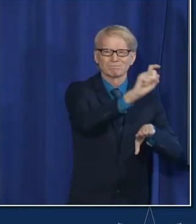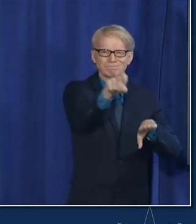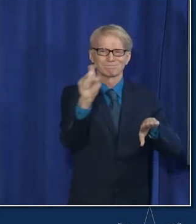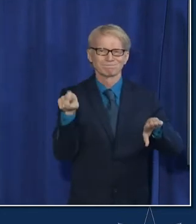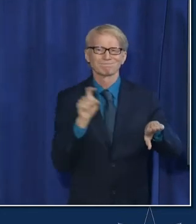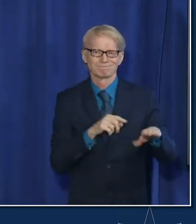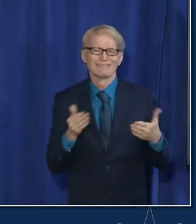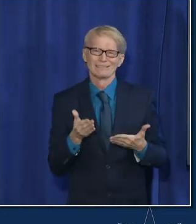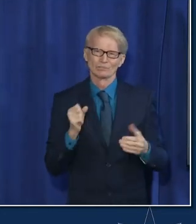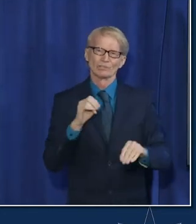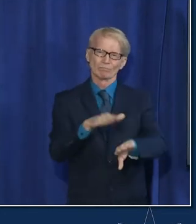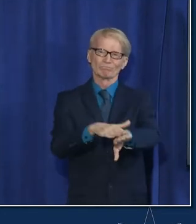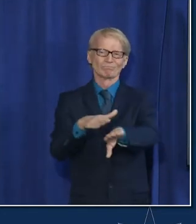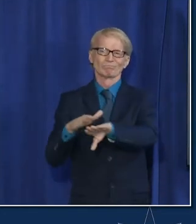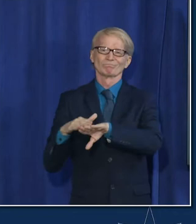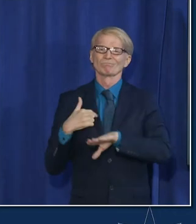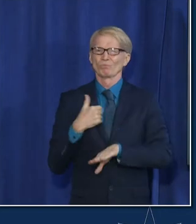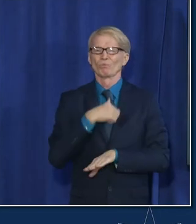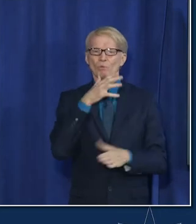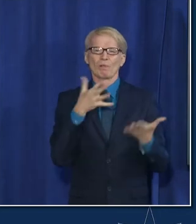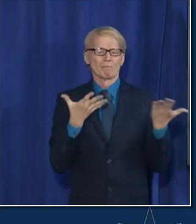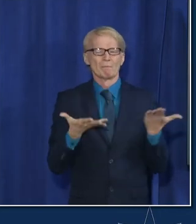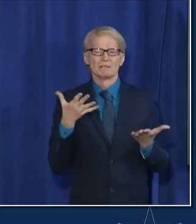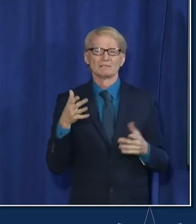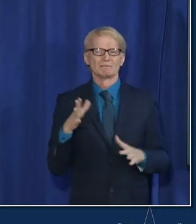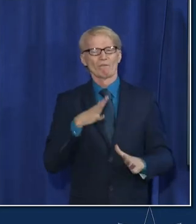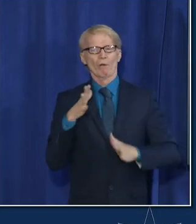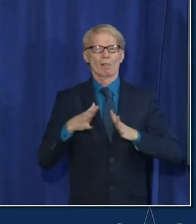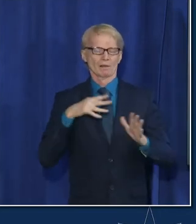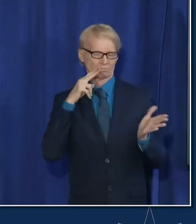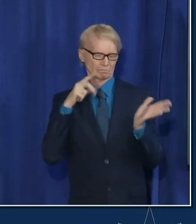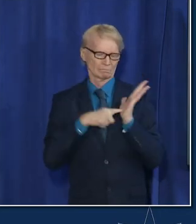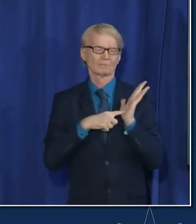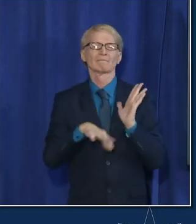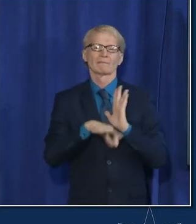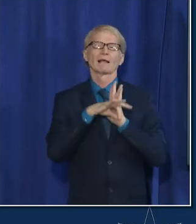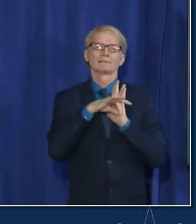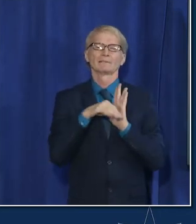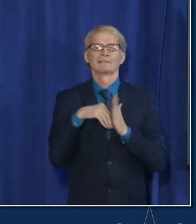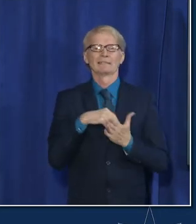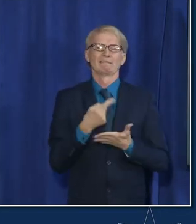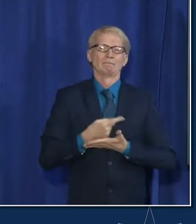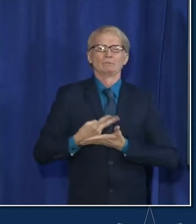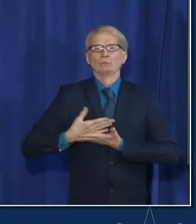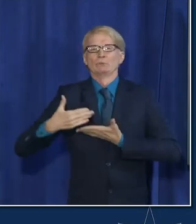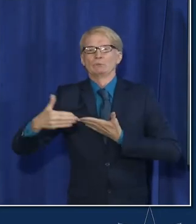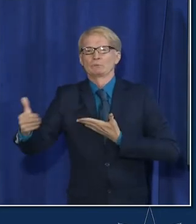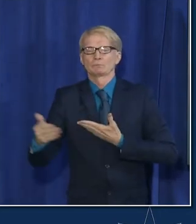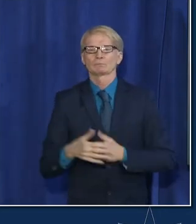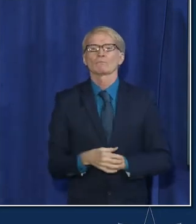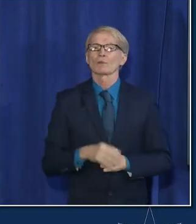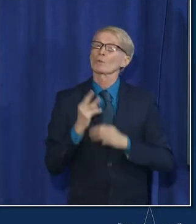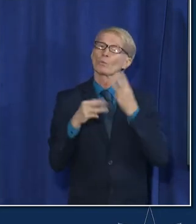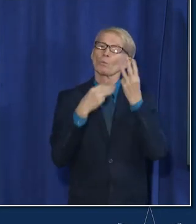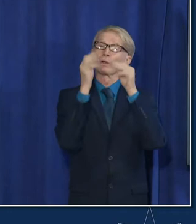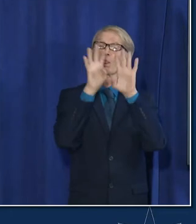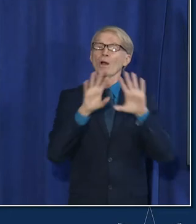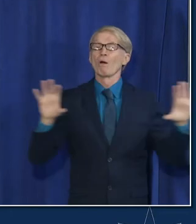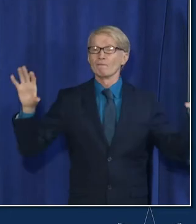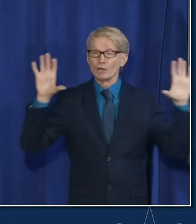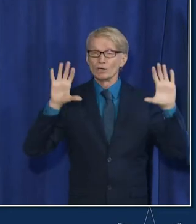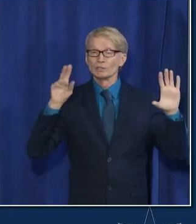to be formally detecting it in in days or weeks this is the current worldwide distribution